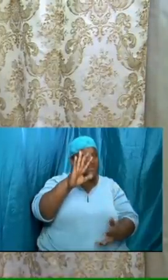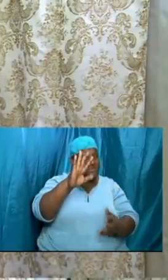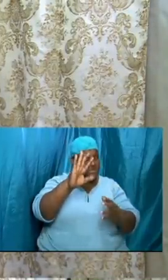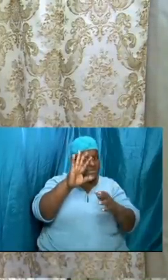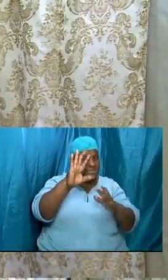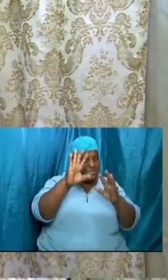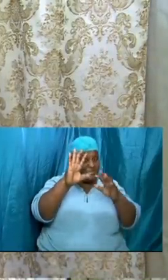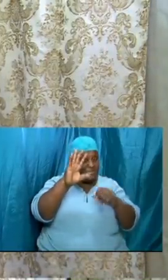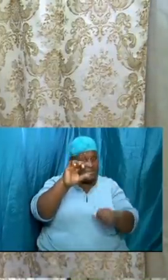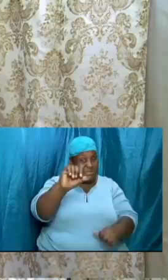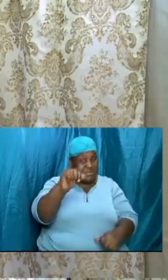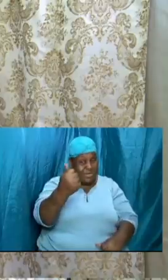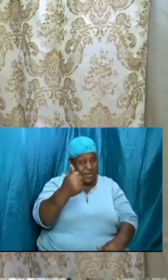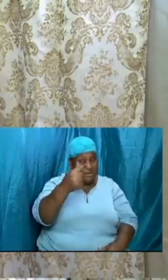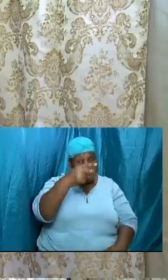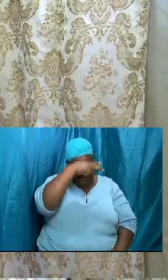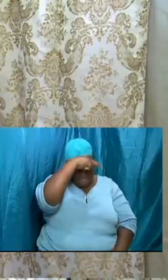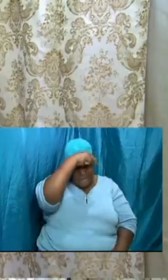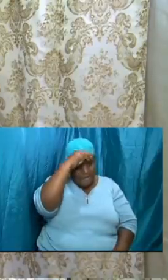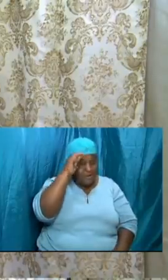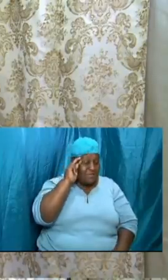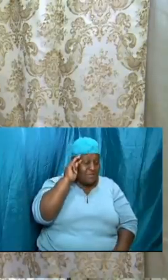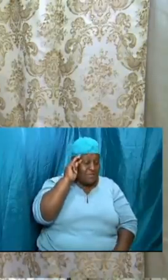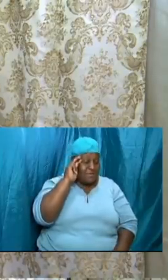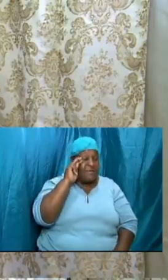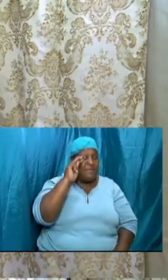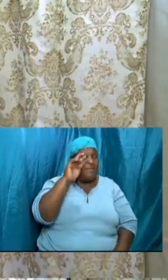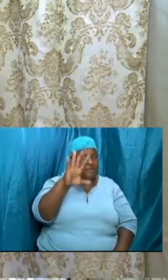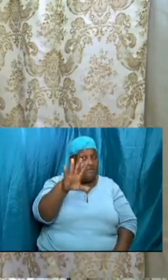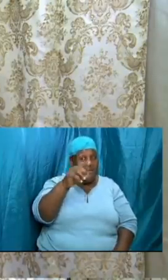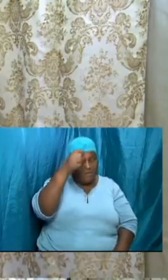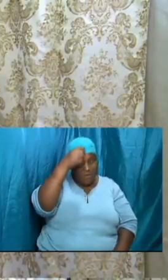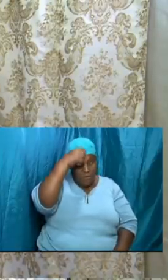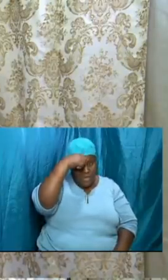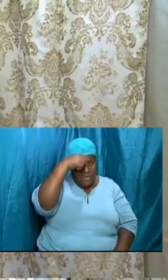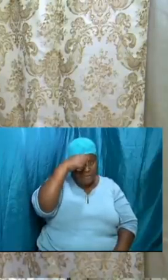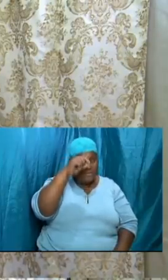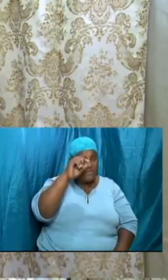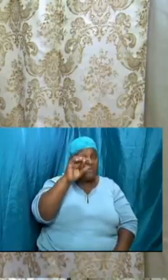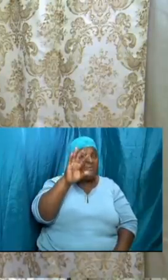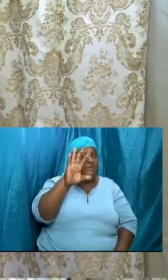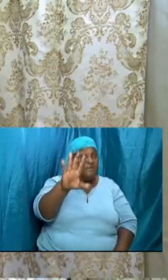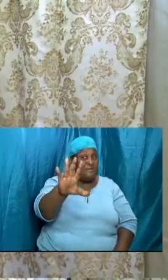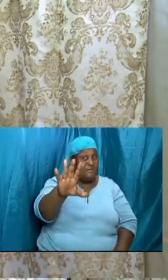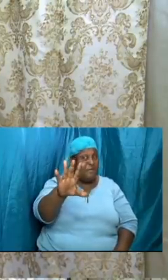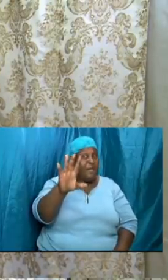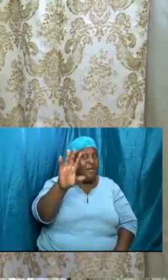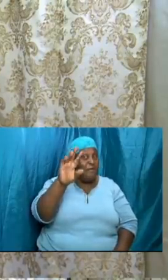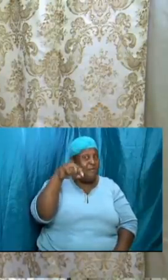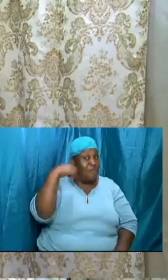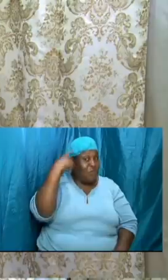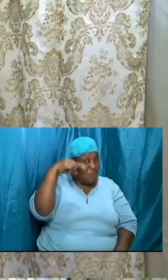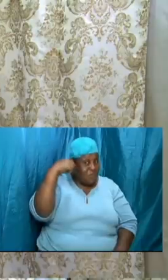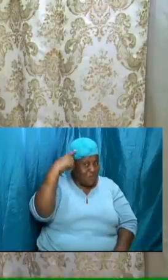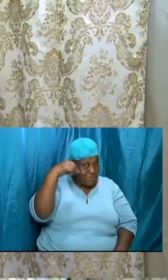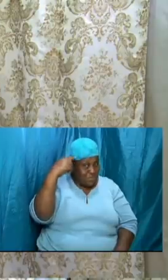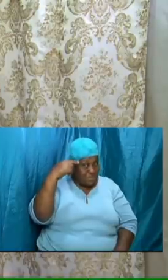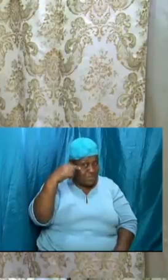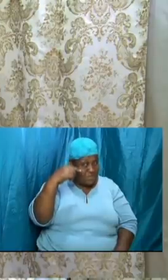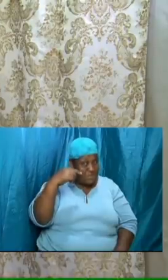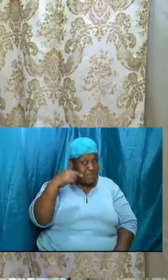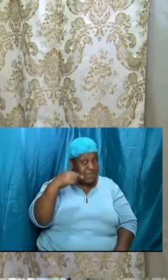it is a way of life where there is always going to be those that are really not ready